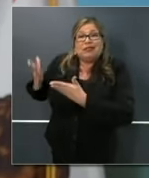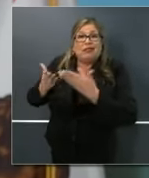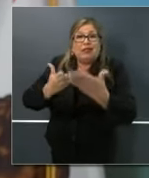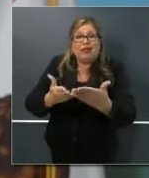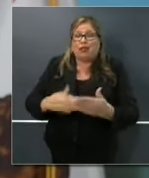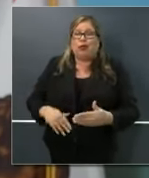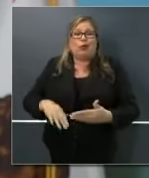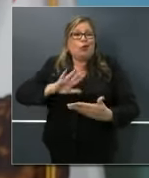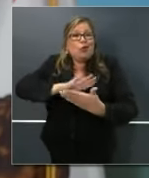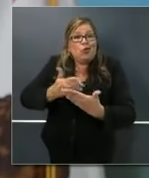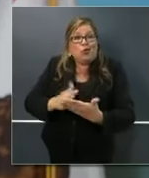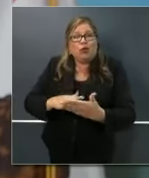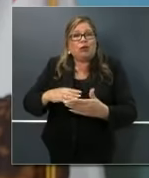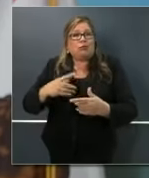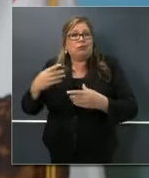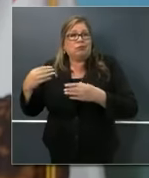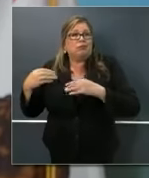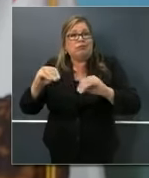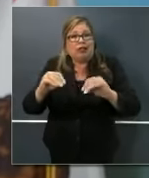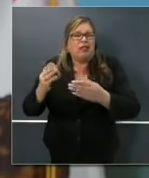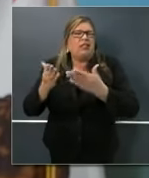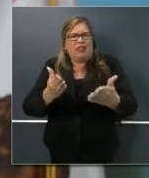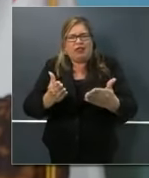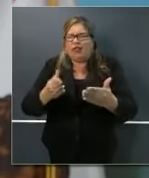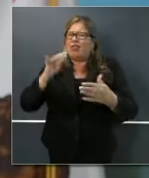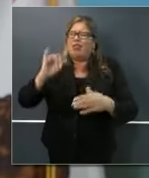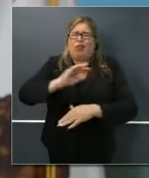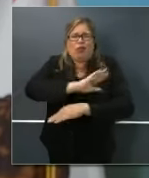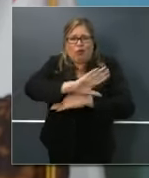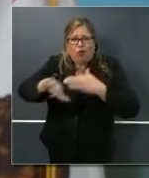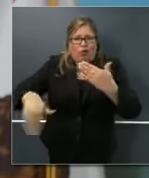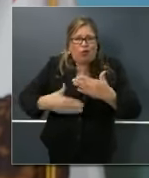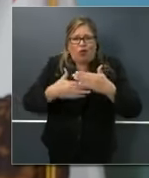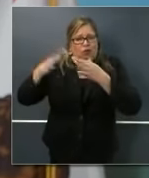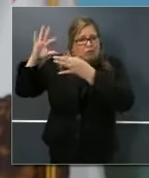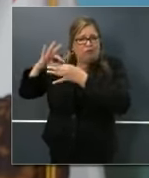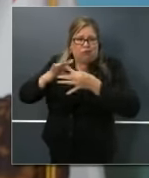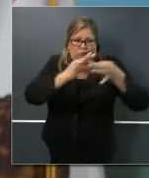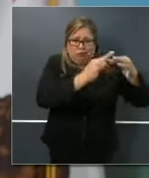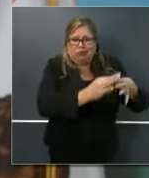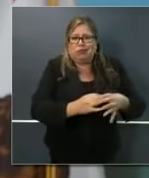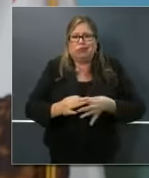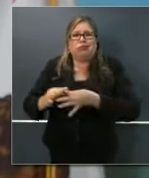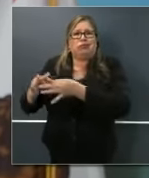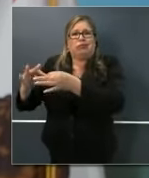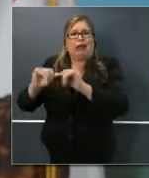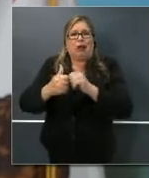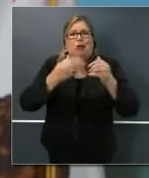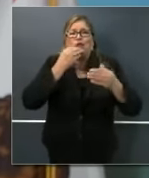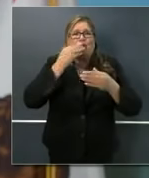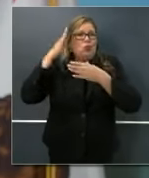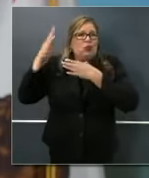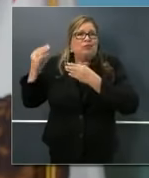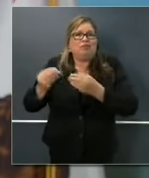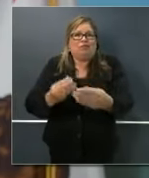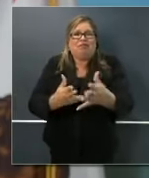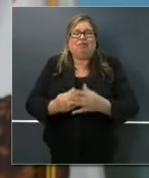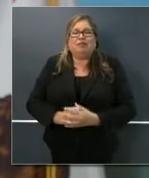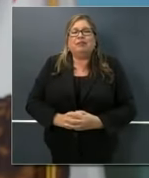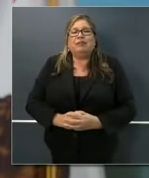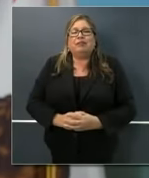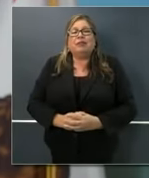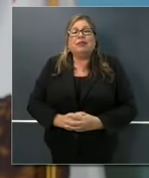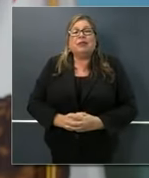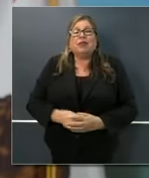and sell our food. That's the food chain in the state of California, broadly defined. And that sector, by